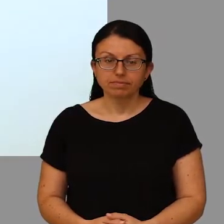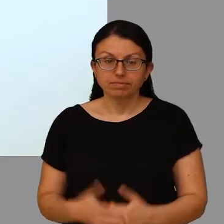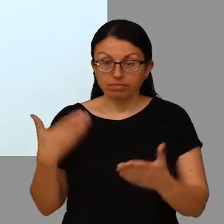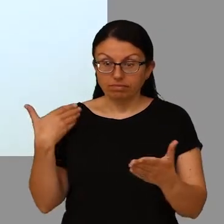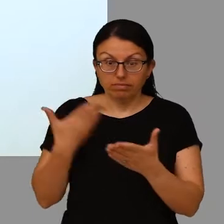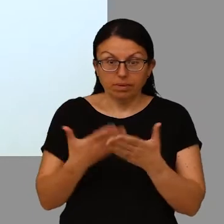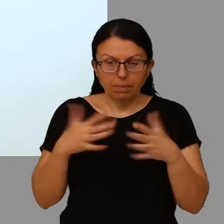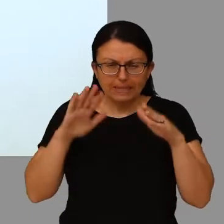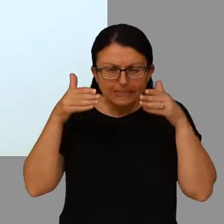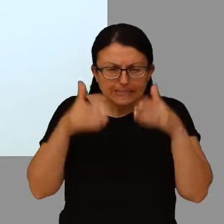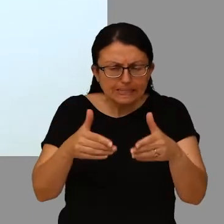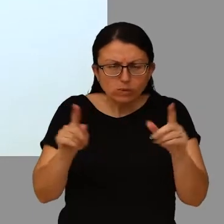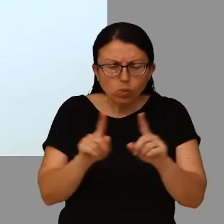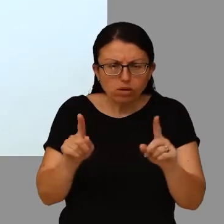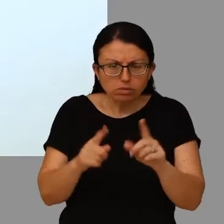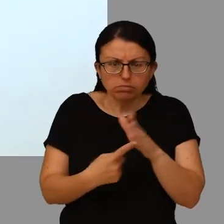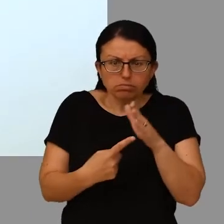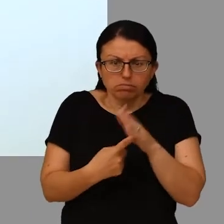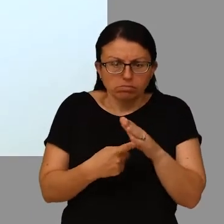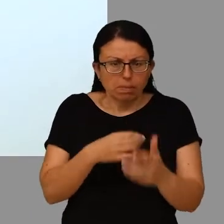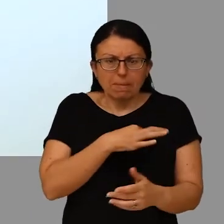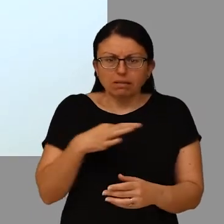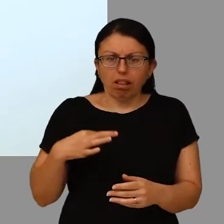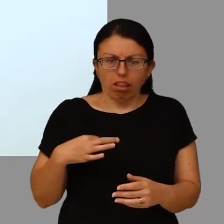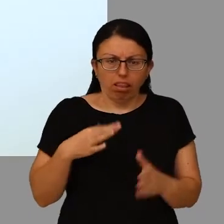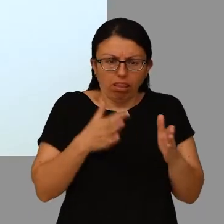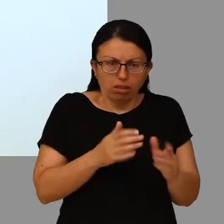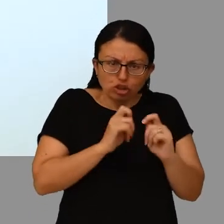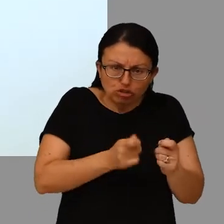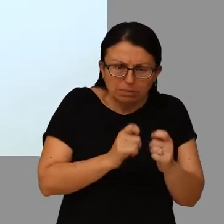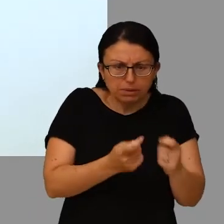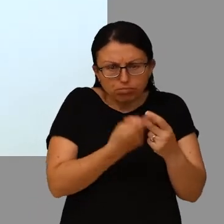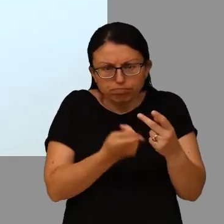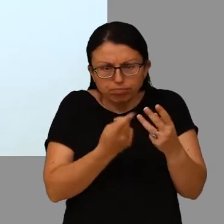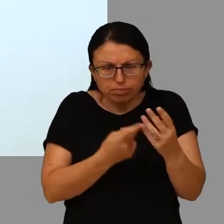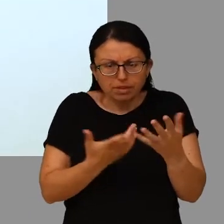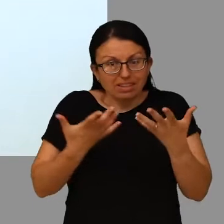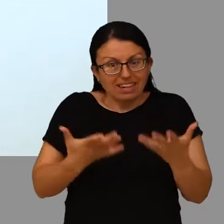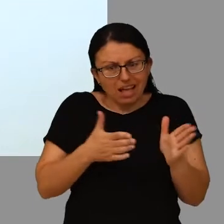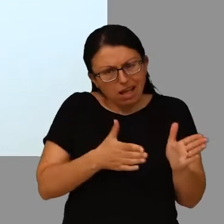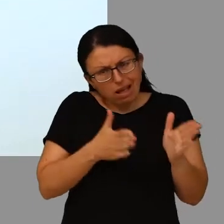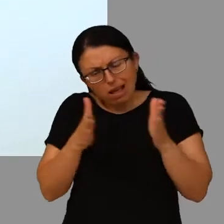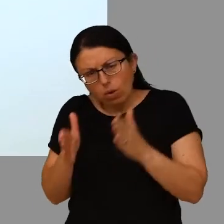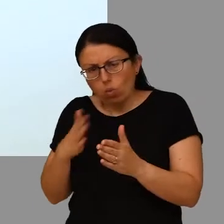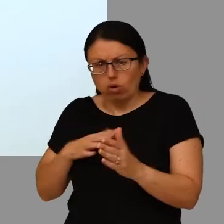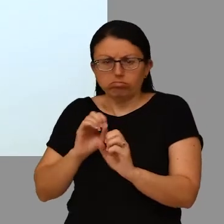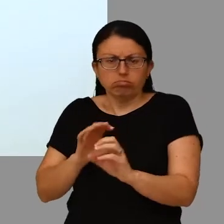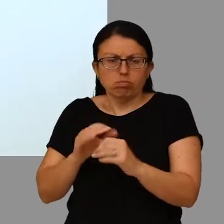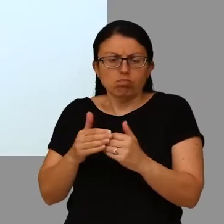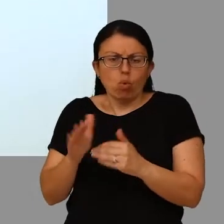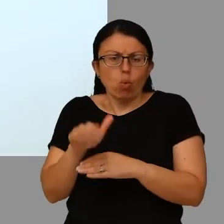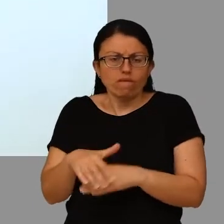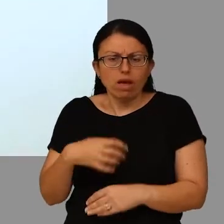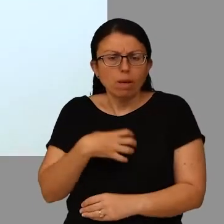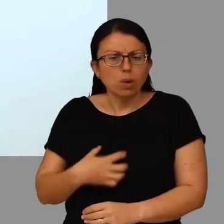Up to now we focus primarily on the medical side of your treatment but we would like to talk a little bit about the